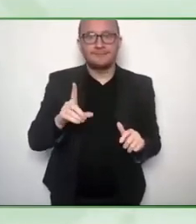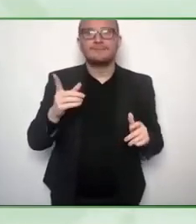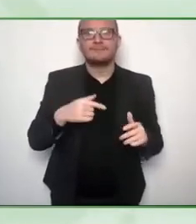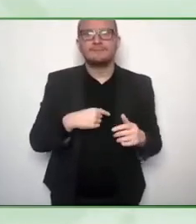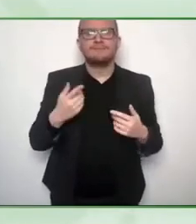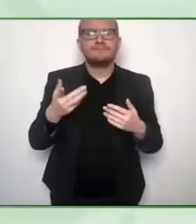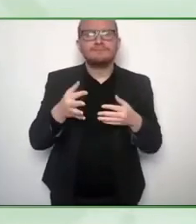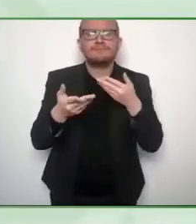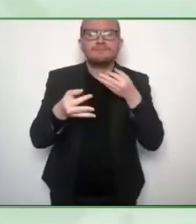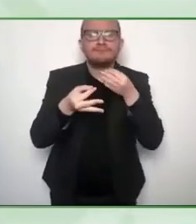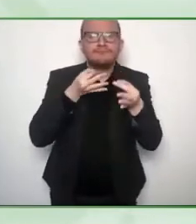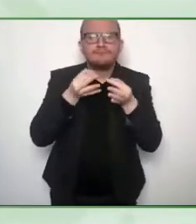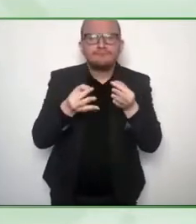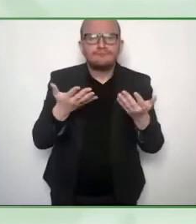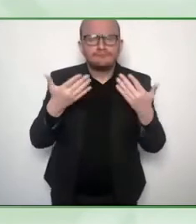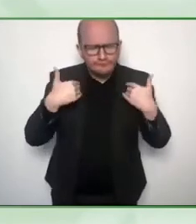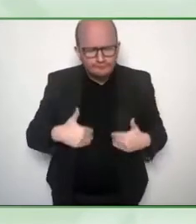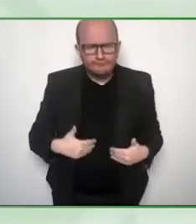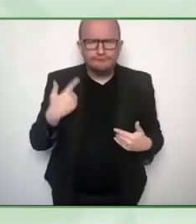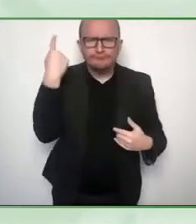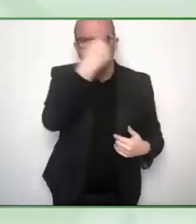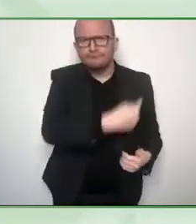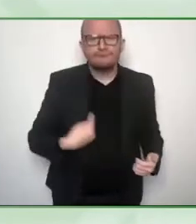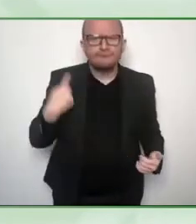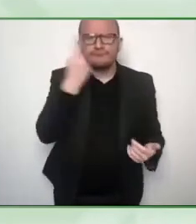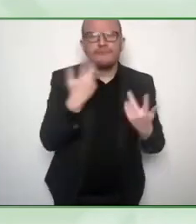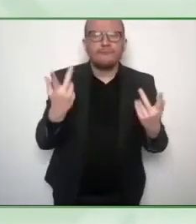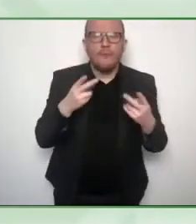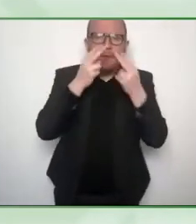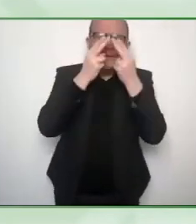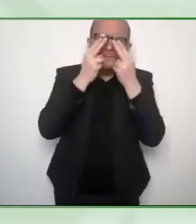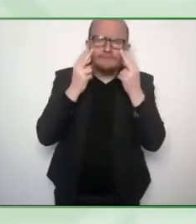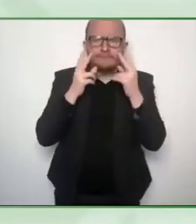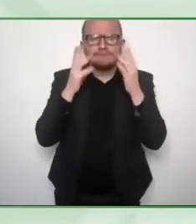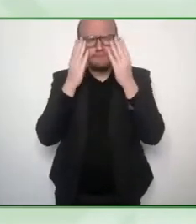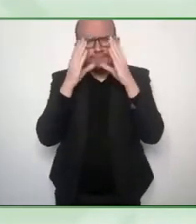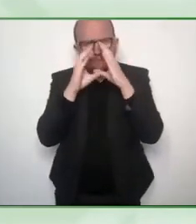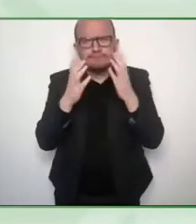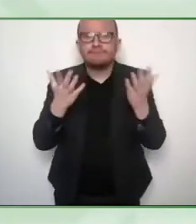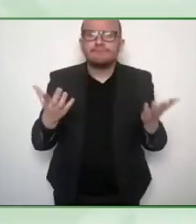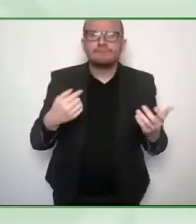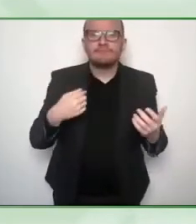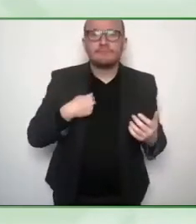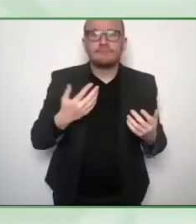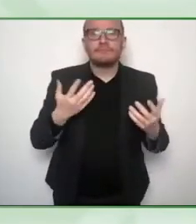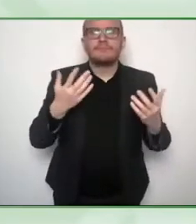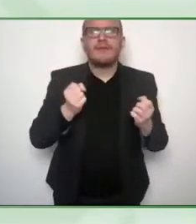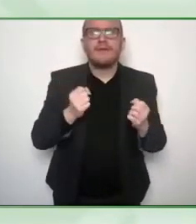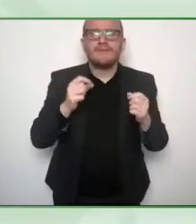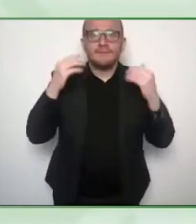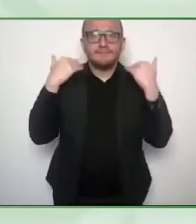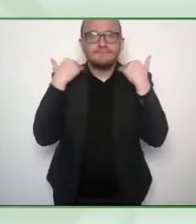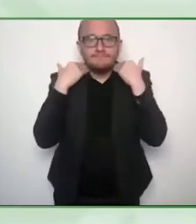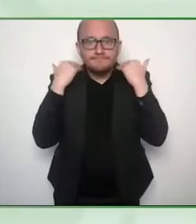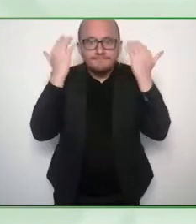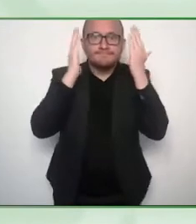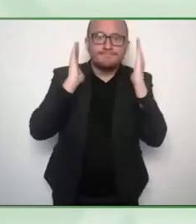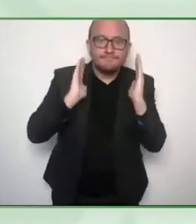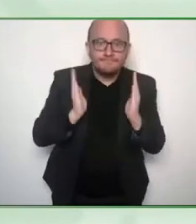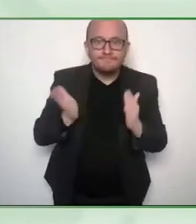black. I have a peach wall behind me on which colorful Buddhist flags are being hung.